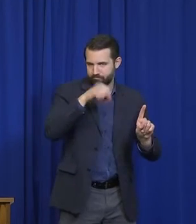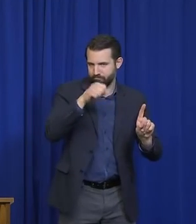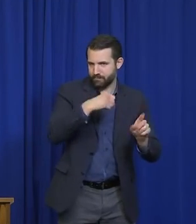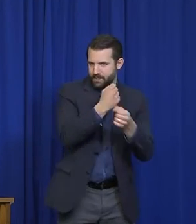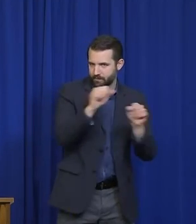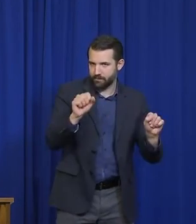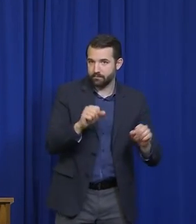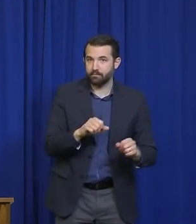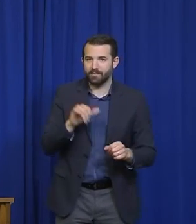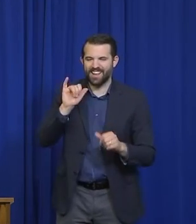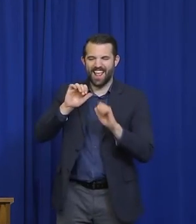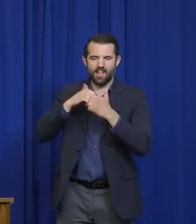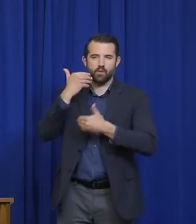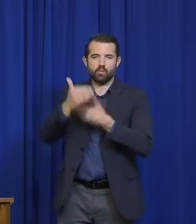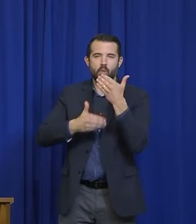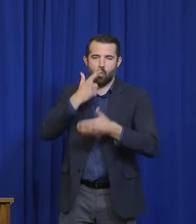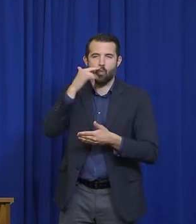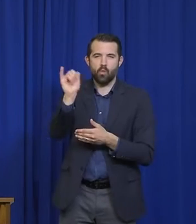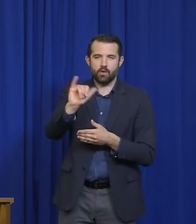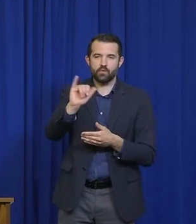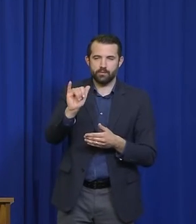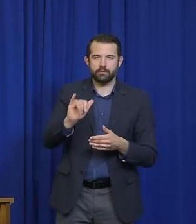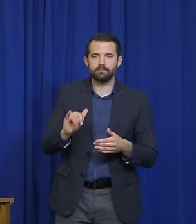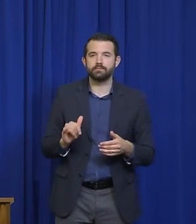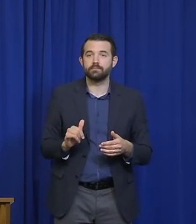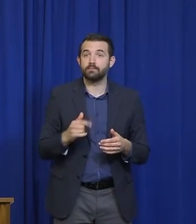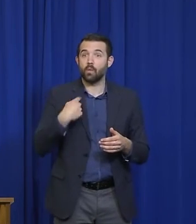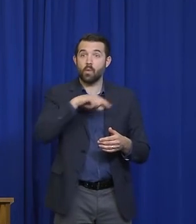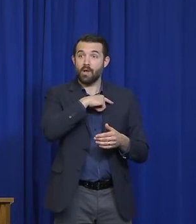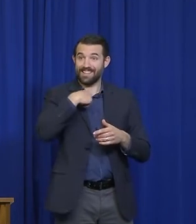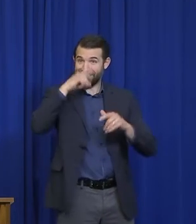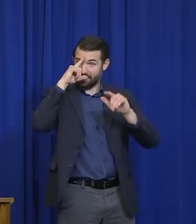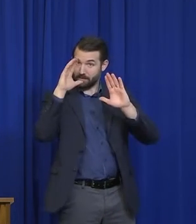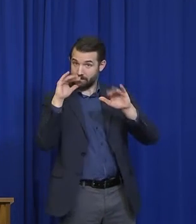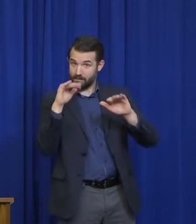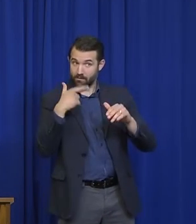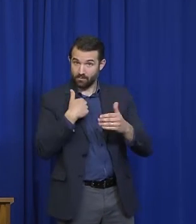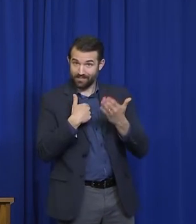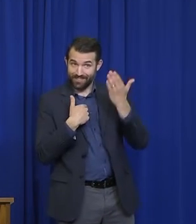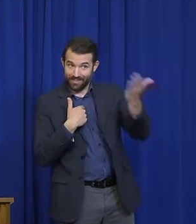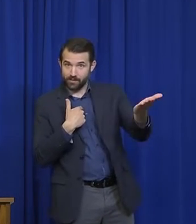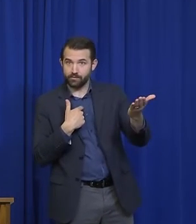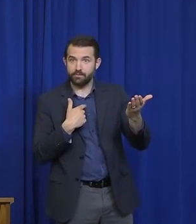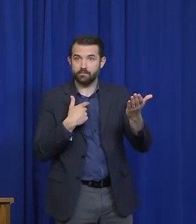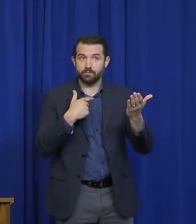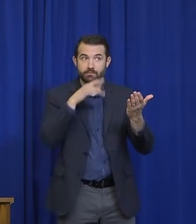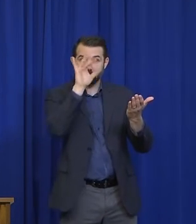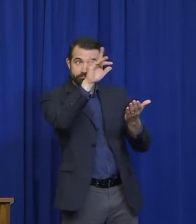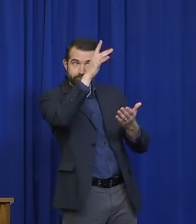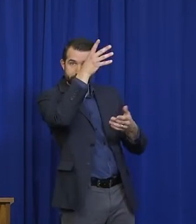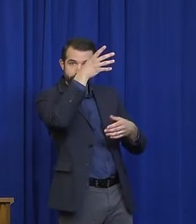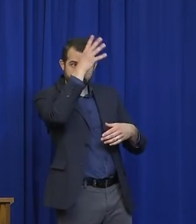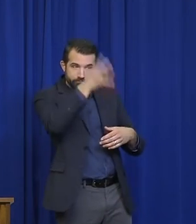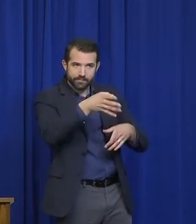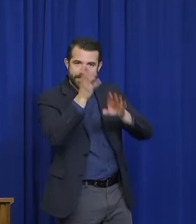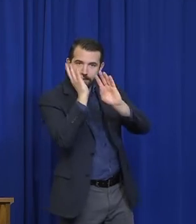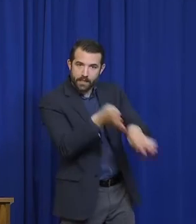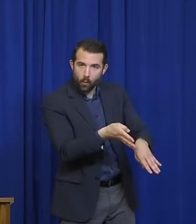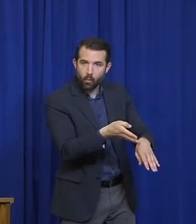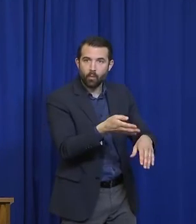will be able to do it. We expect people will just be able to download those. Certainly, our team is available to help with any questions.